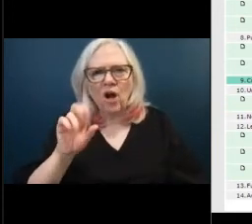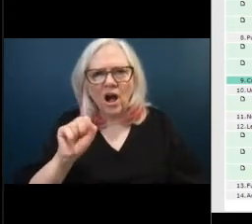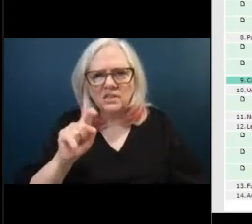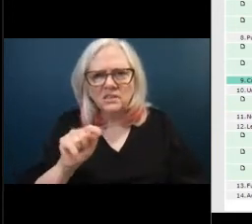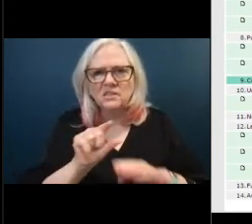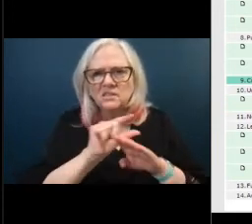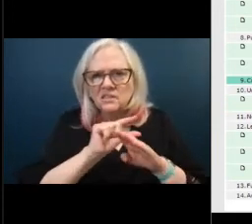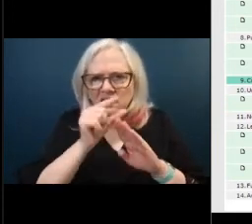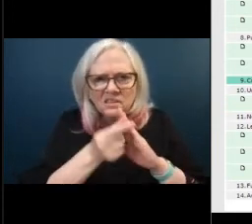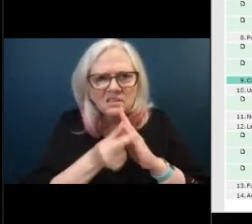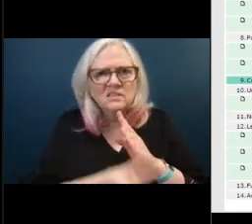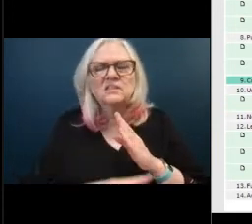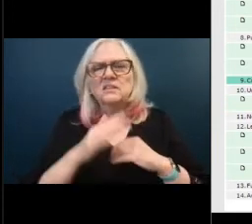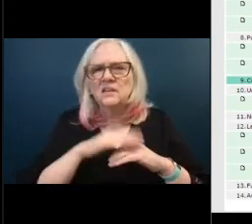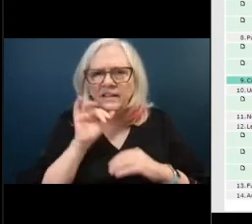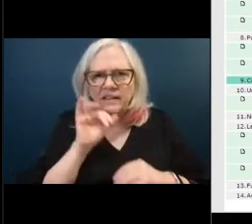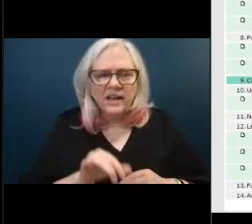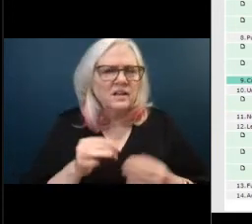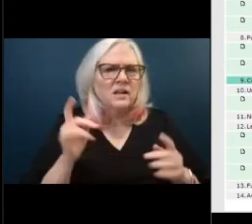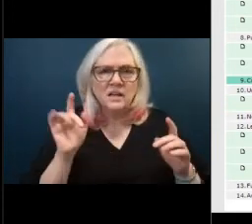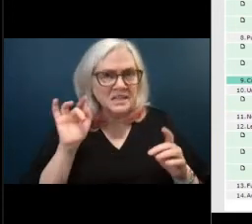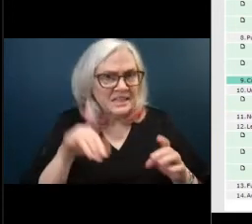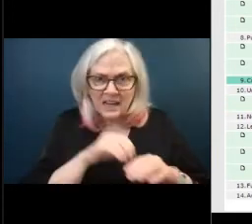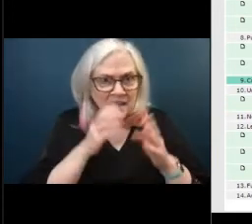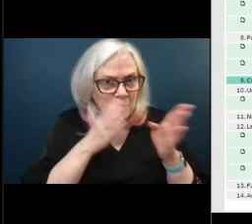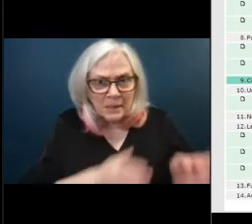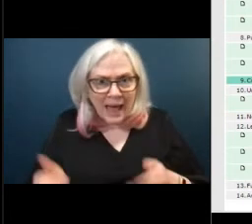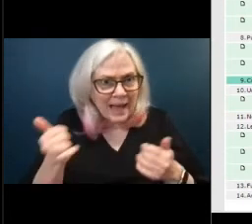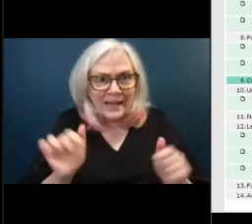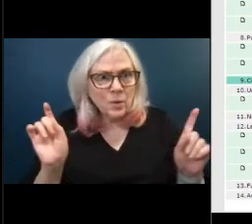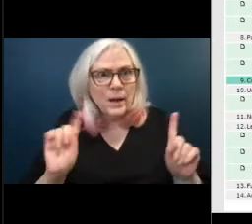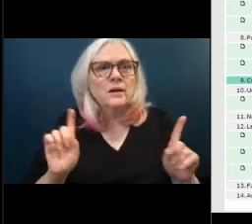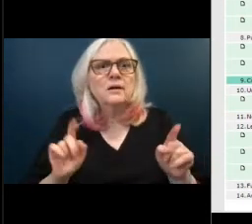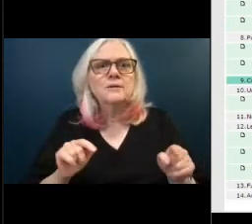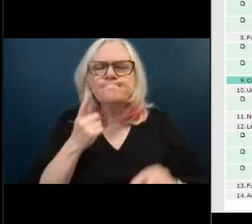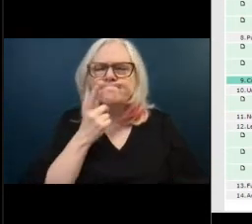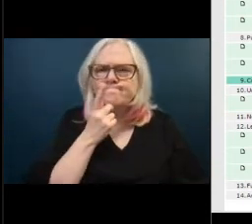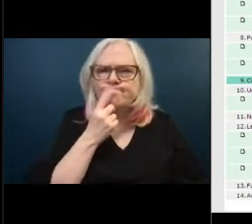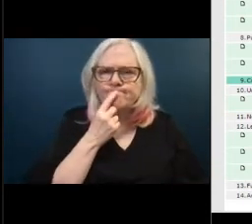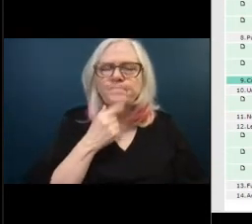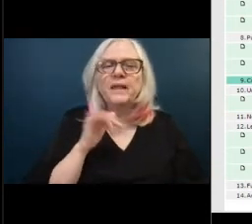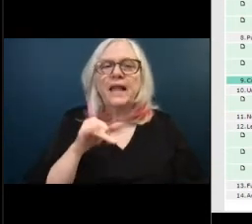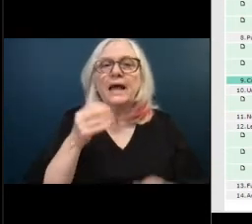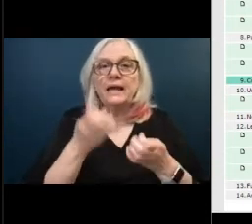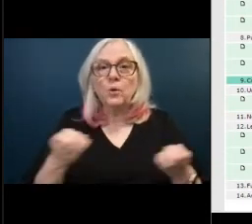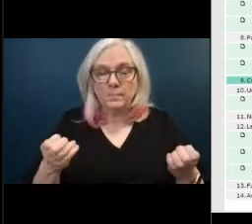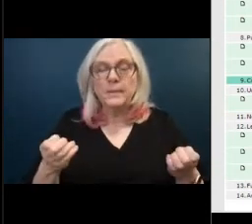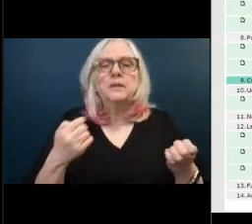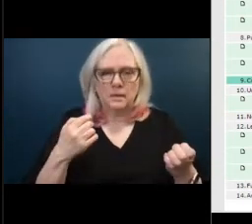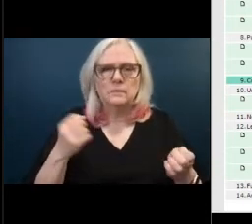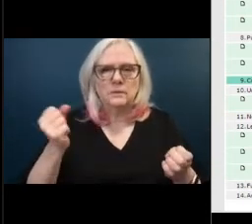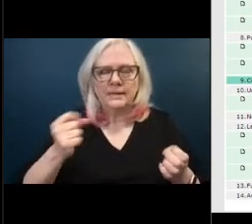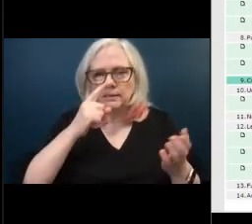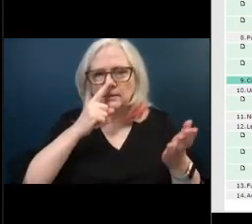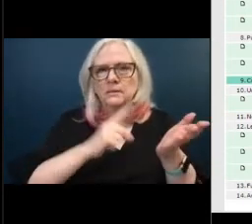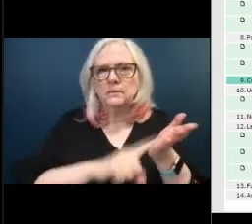there a is that in a plan anywhere the equipment currently gets inspected from a maintenance